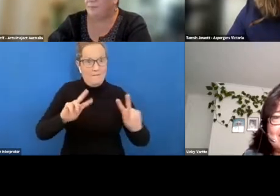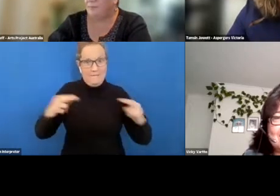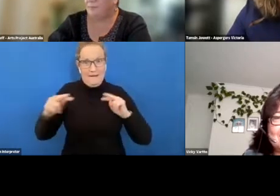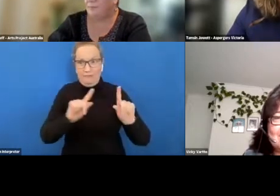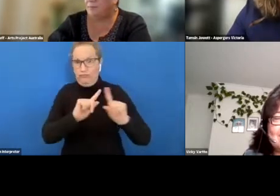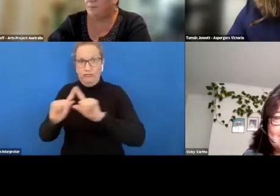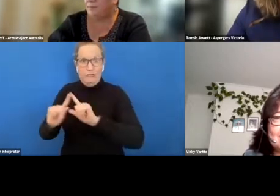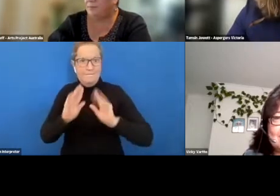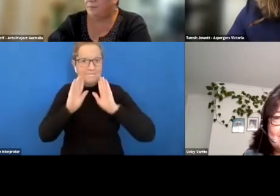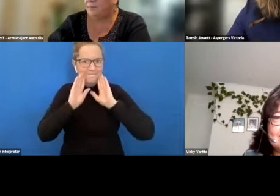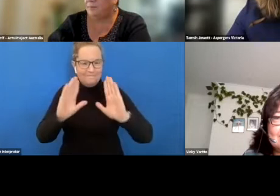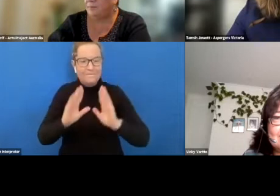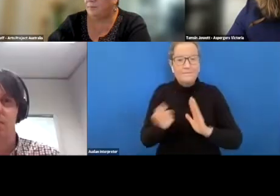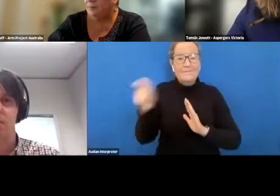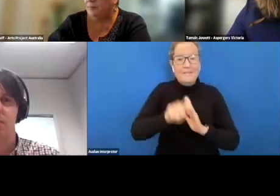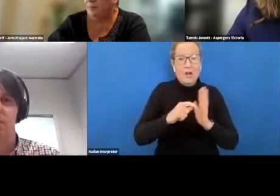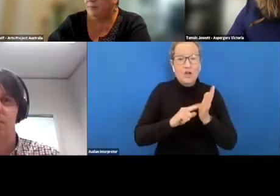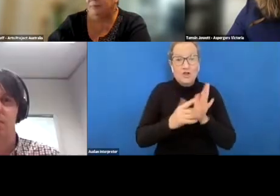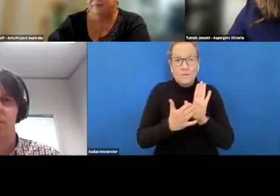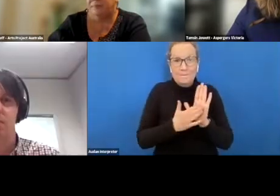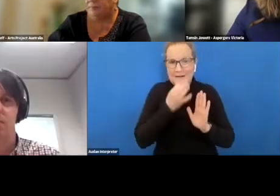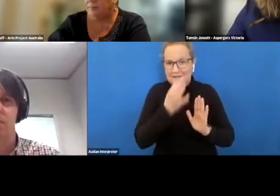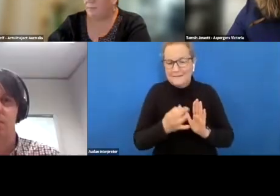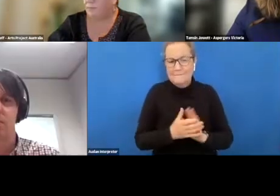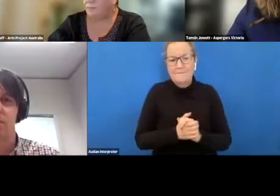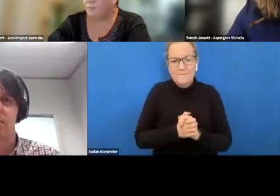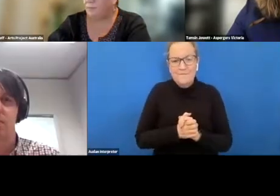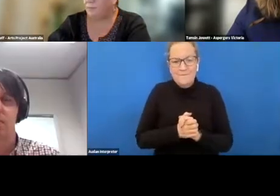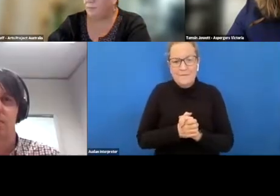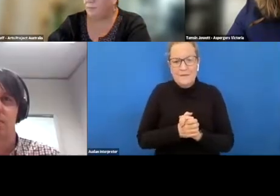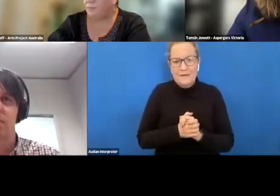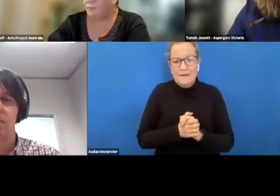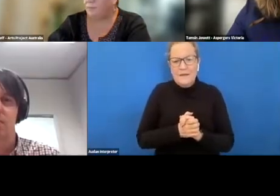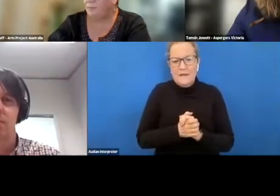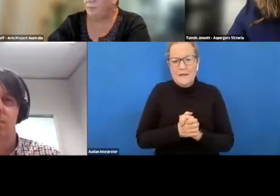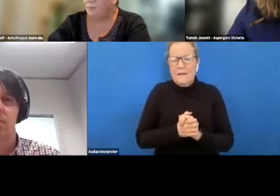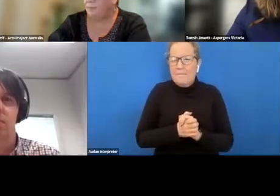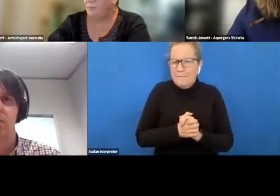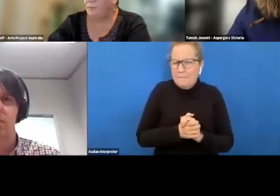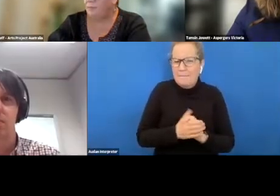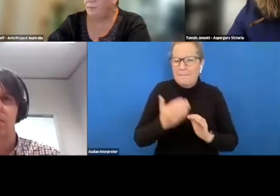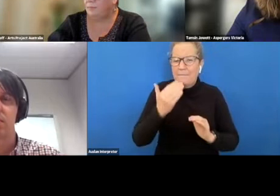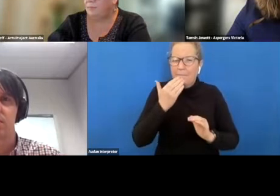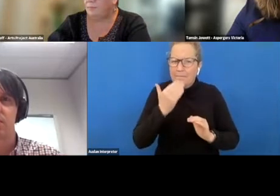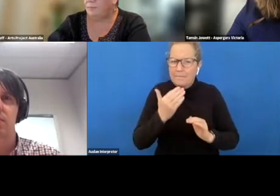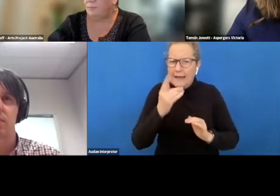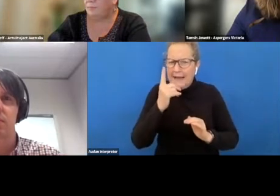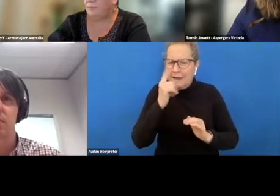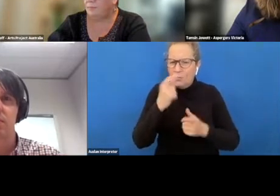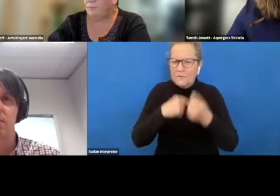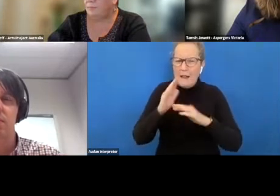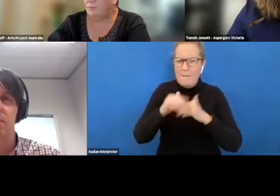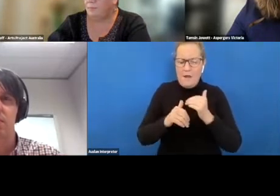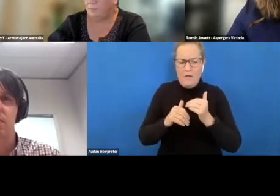now tom this question is for you tom can you tell us briefly about the rise program and how your participation